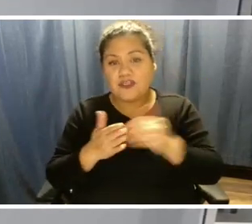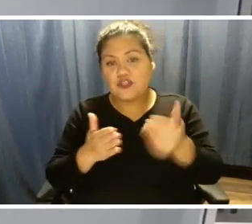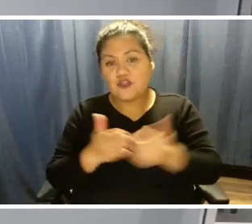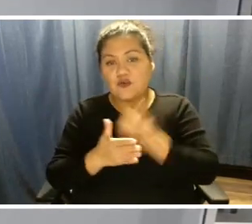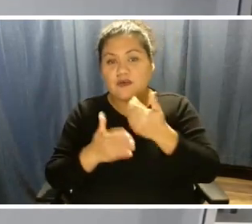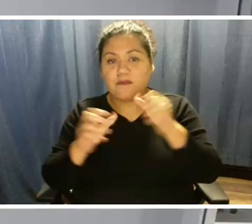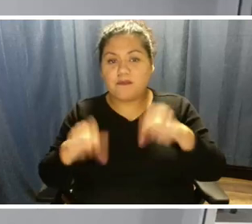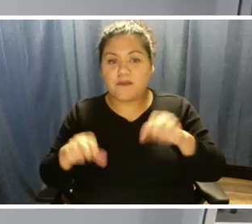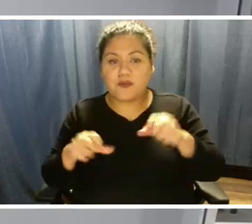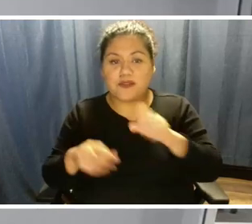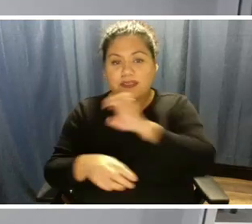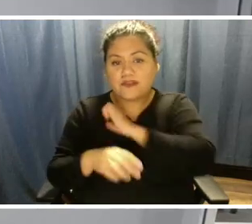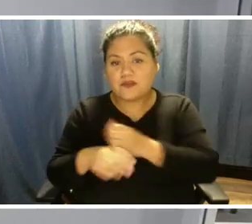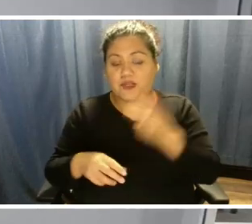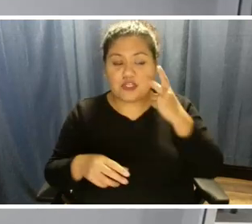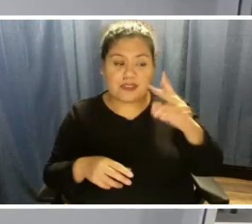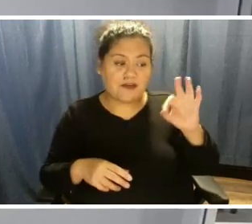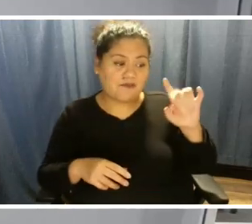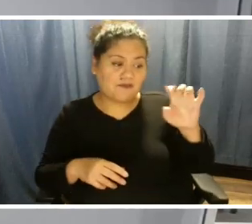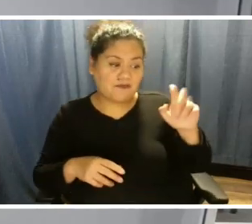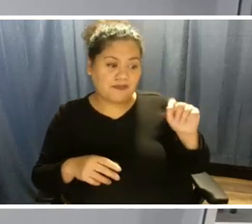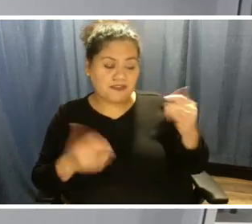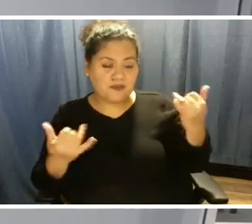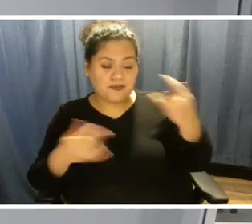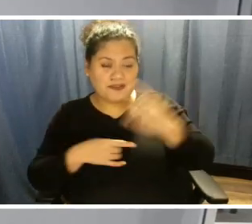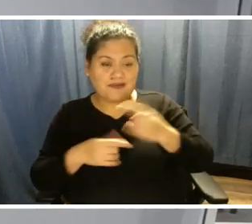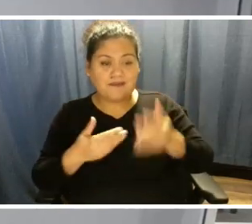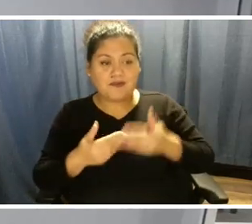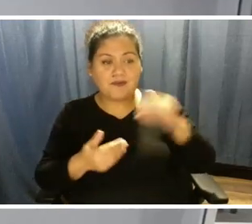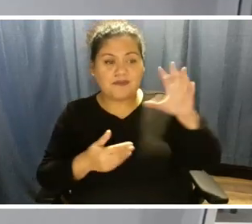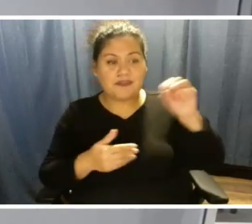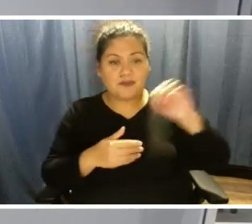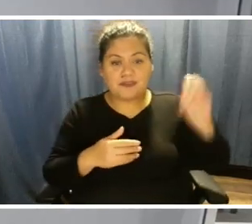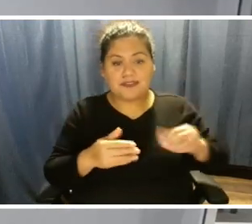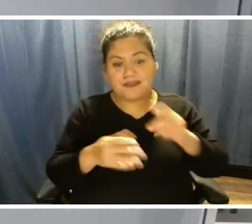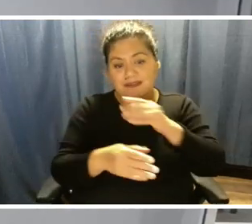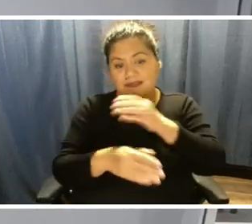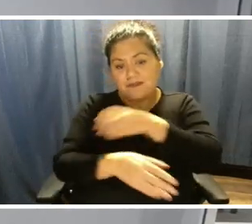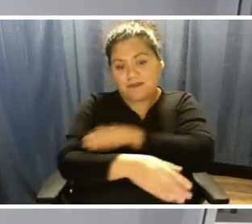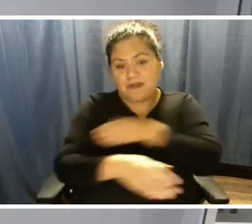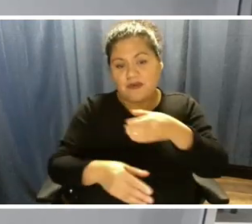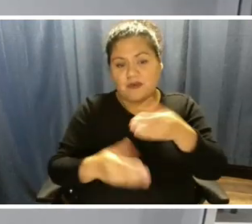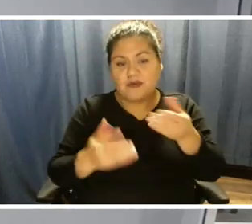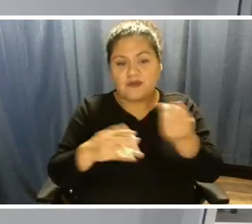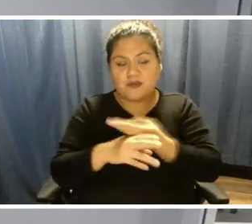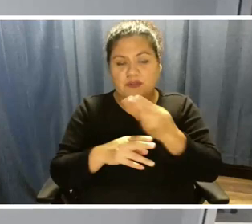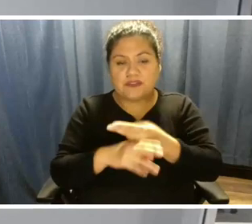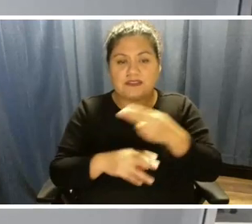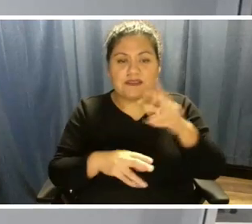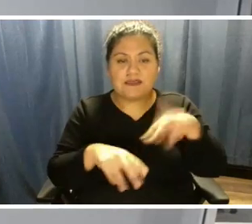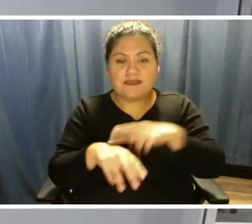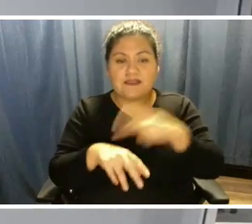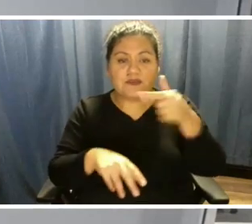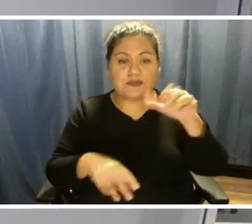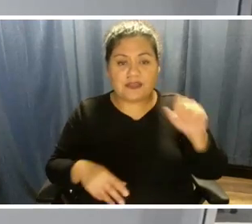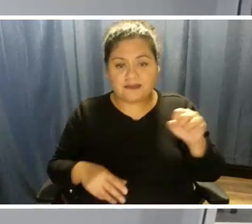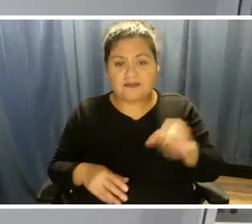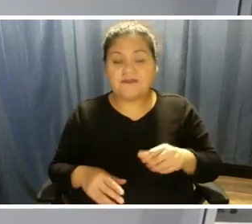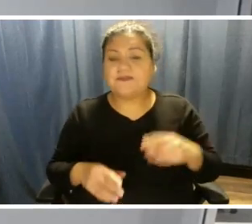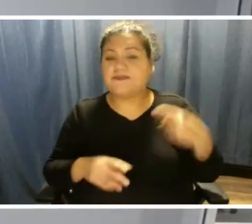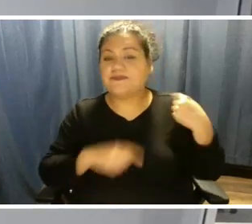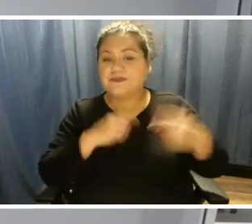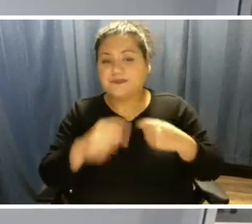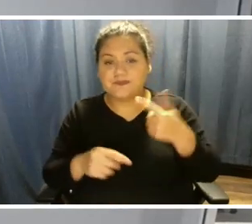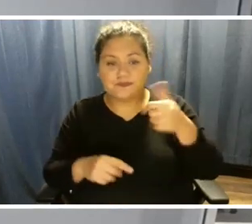fleet today, almost 50% is powered by natural gas. We have three different technologies in play. Traditional gas steam